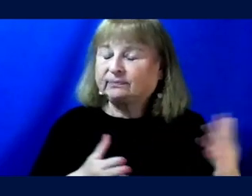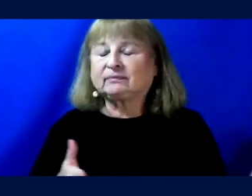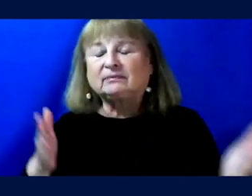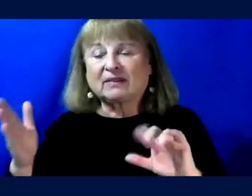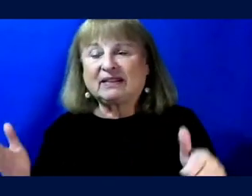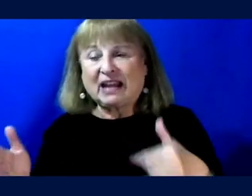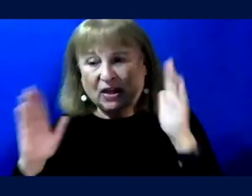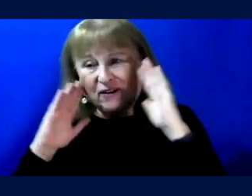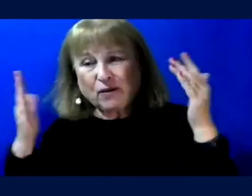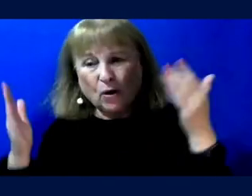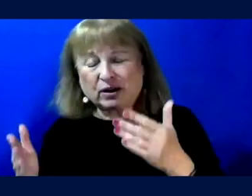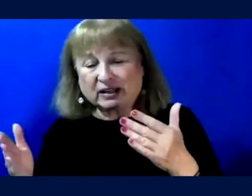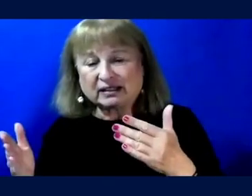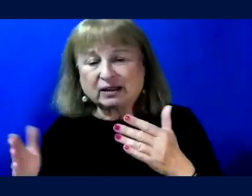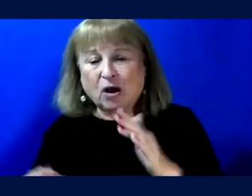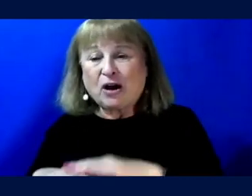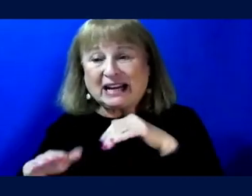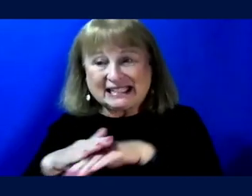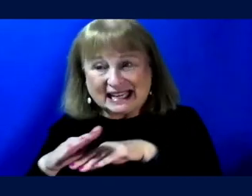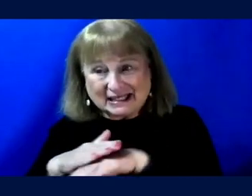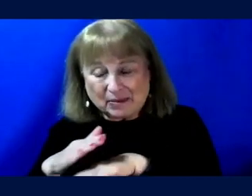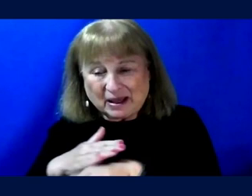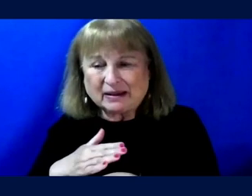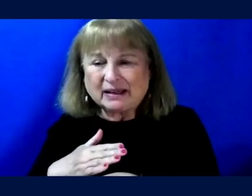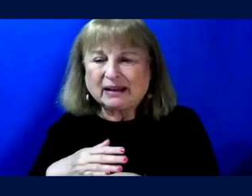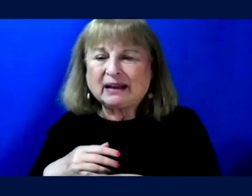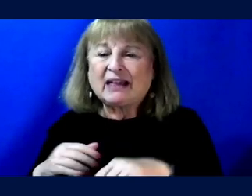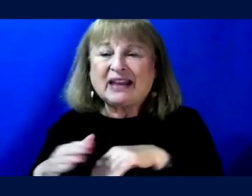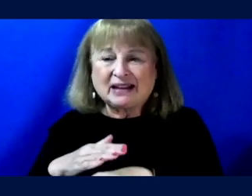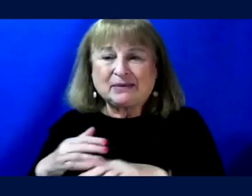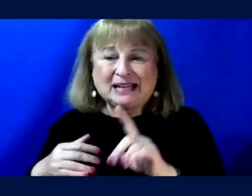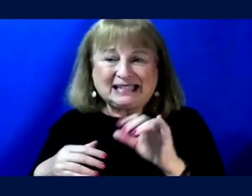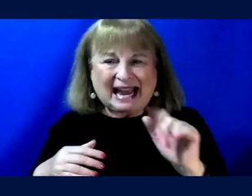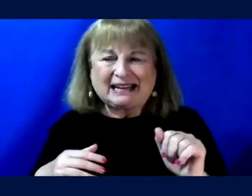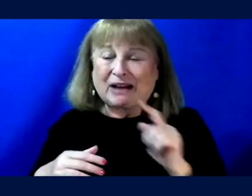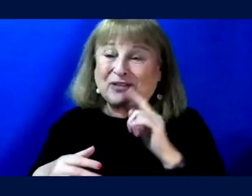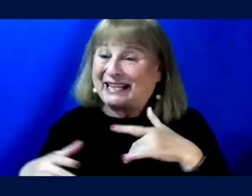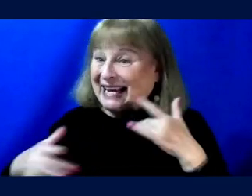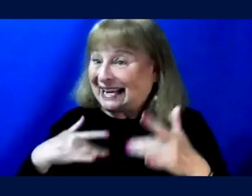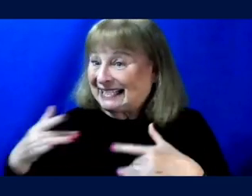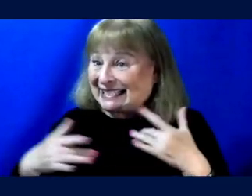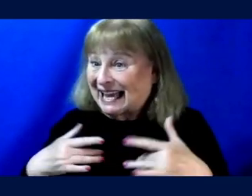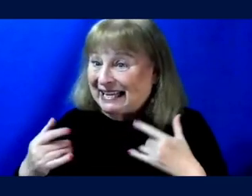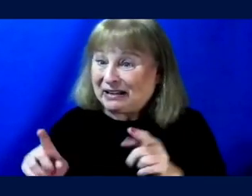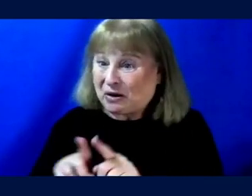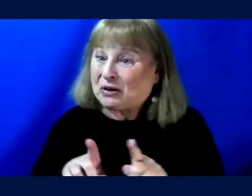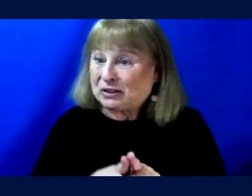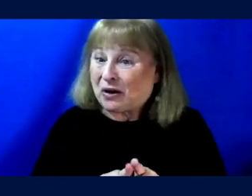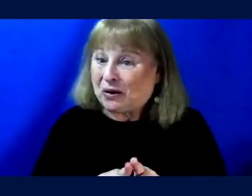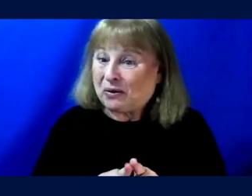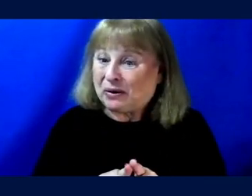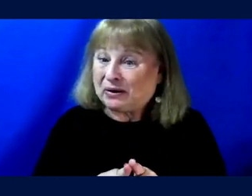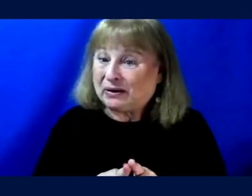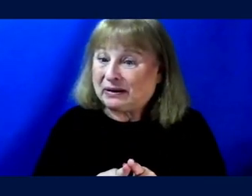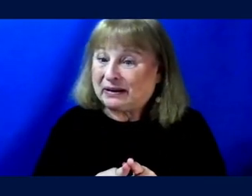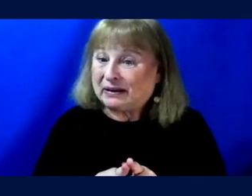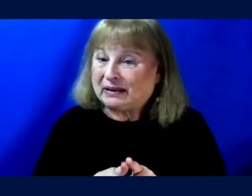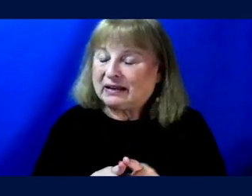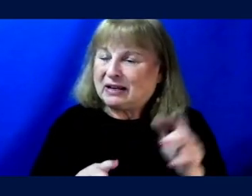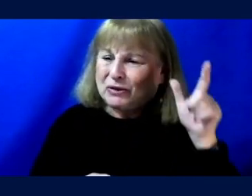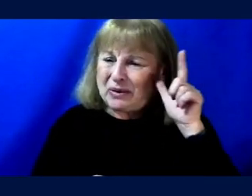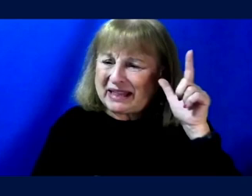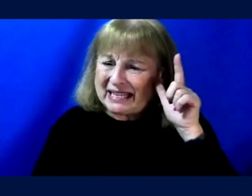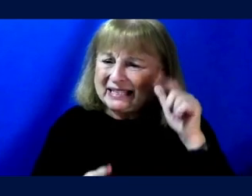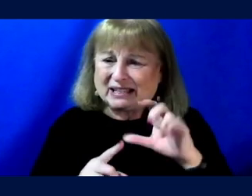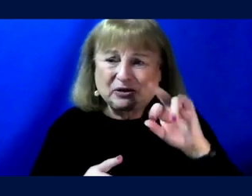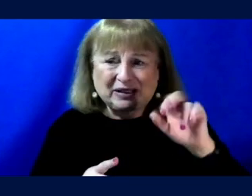focus is on accessibility and the accessibility of data. So I was really excited to also, um, listen to,